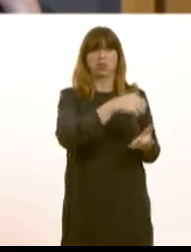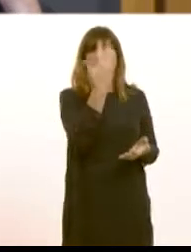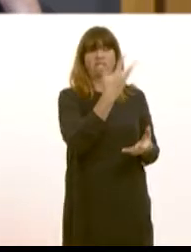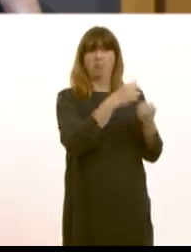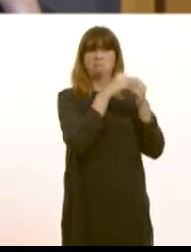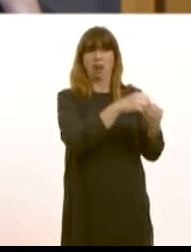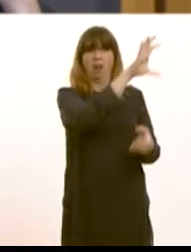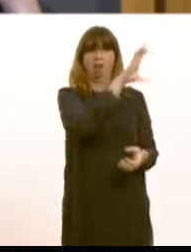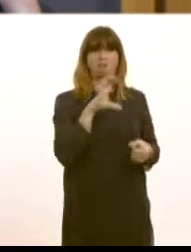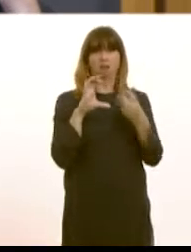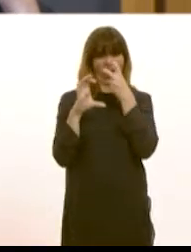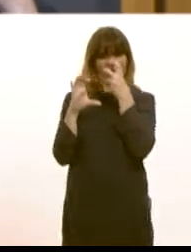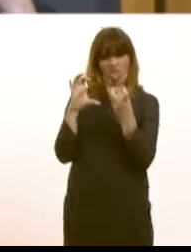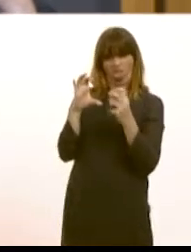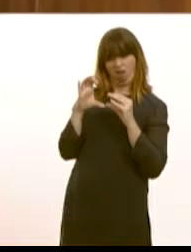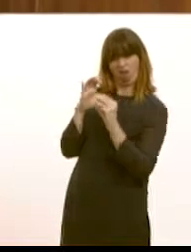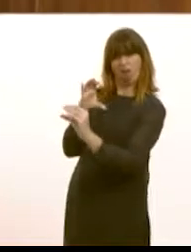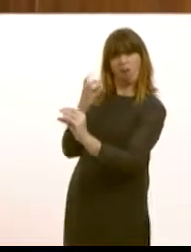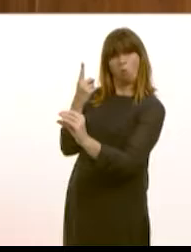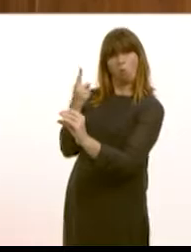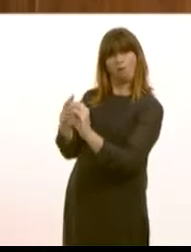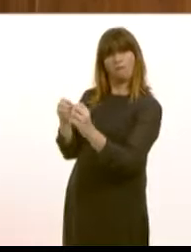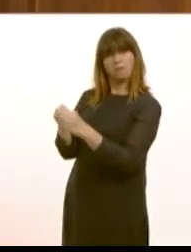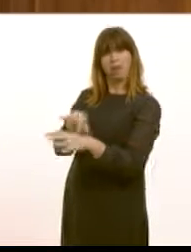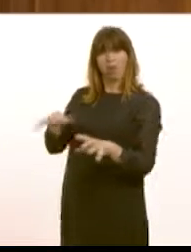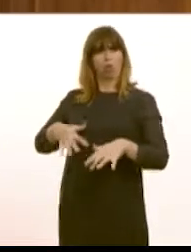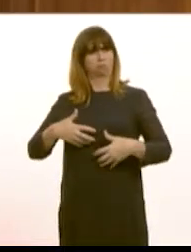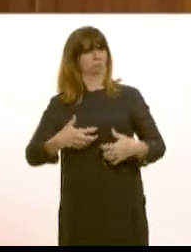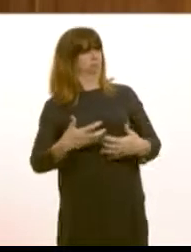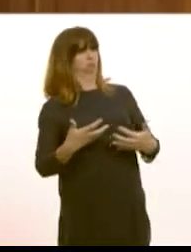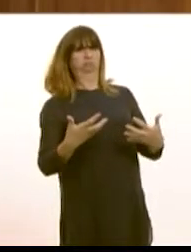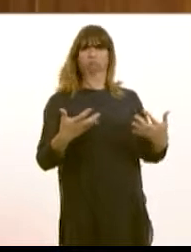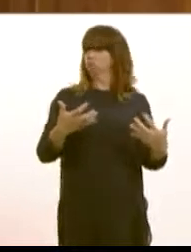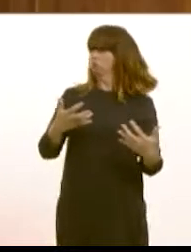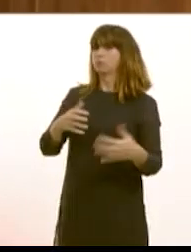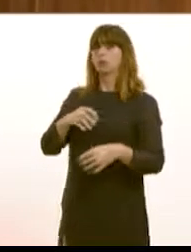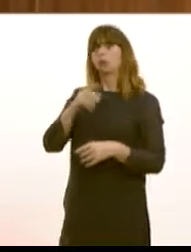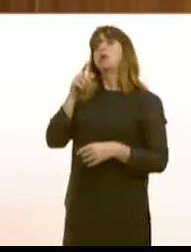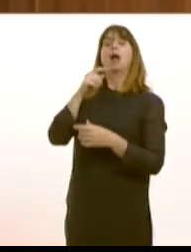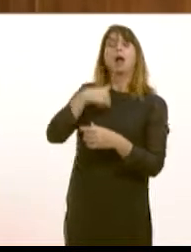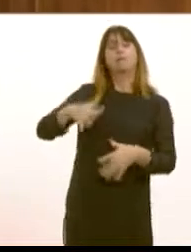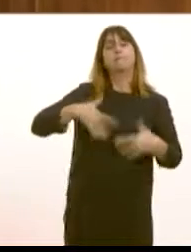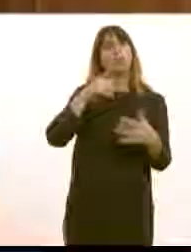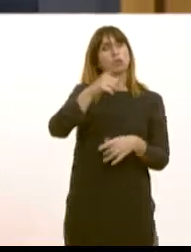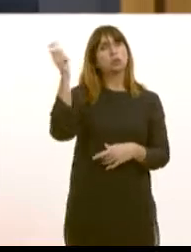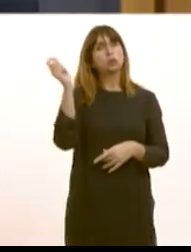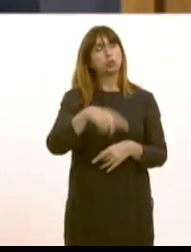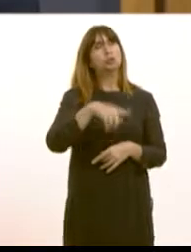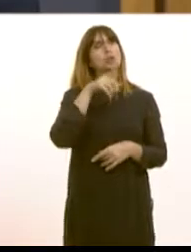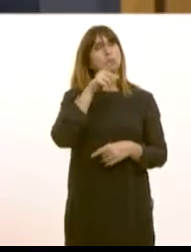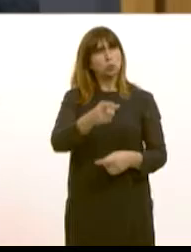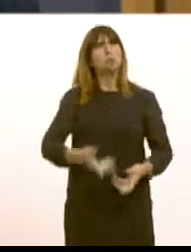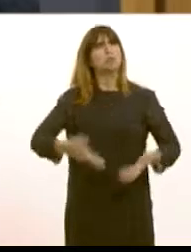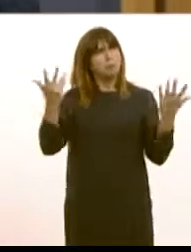talking about peanuts. What I'm asking the First Minister to do is to raise his sights and raise his game